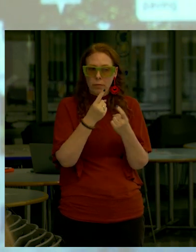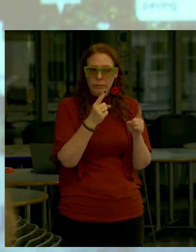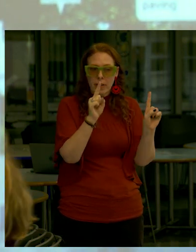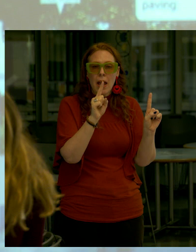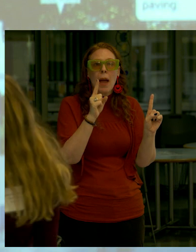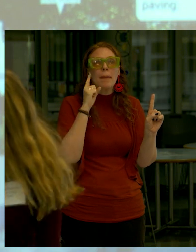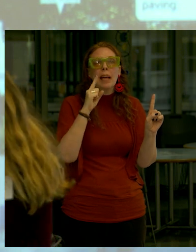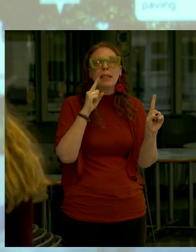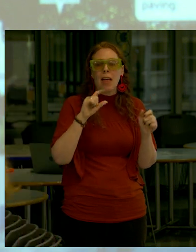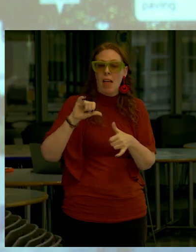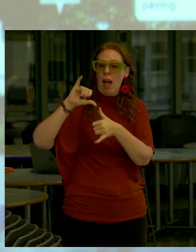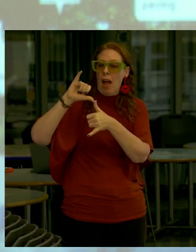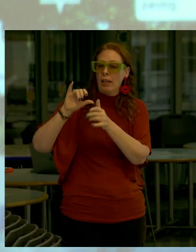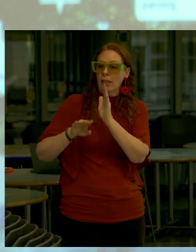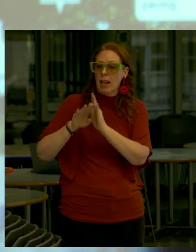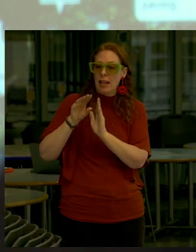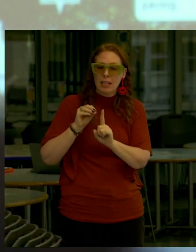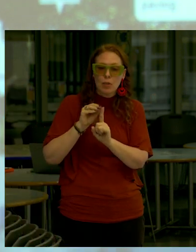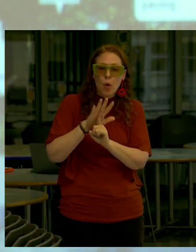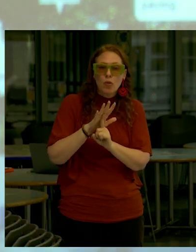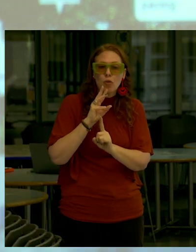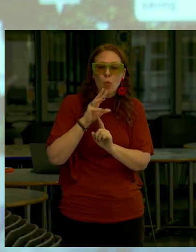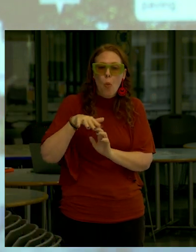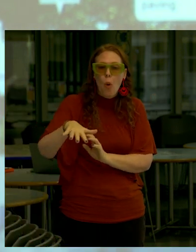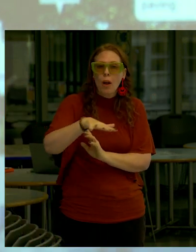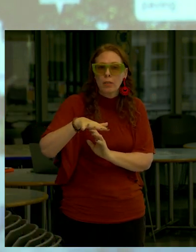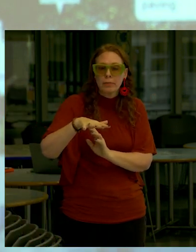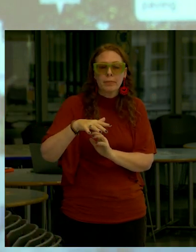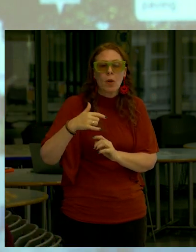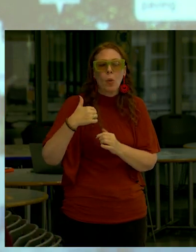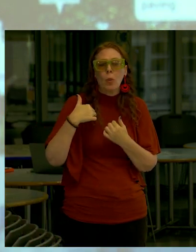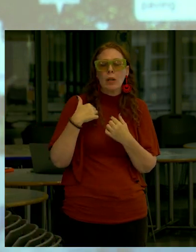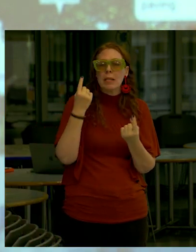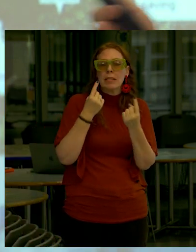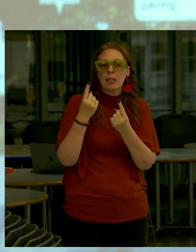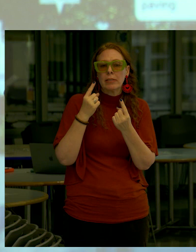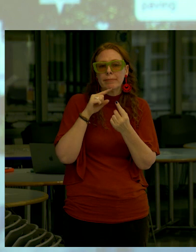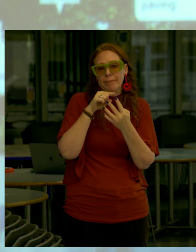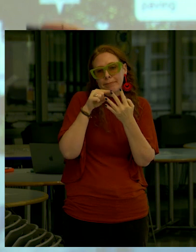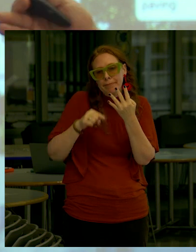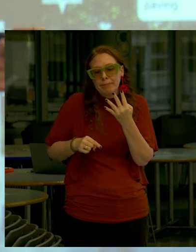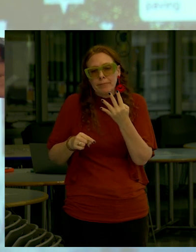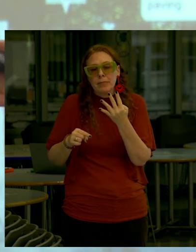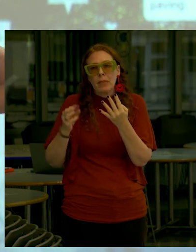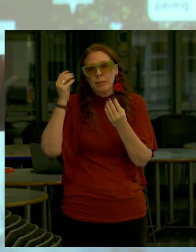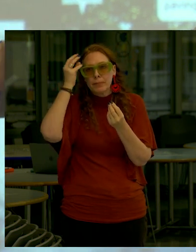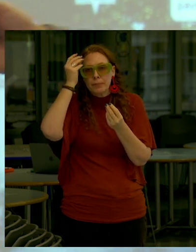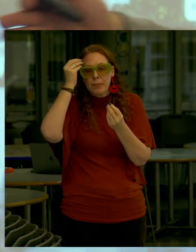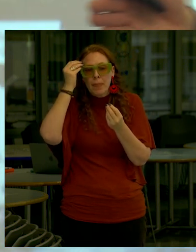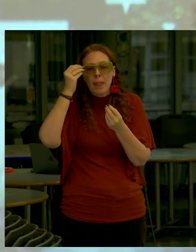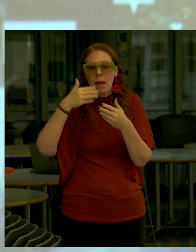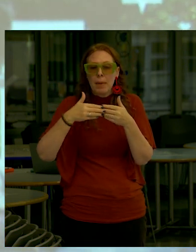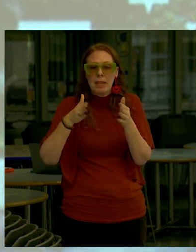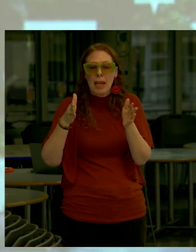exposure of that location to the water so in that case we're considering a number of different things but we're also considering